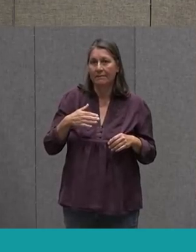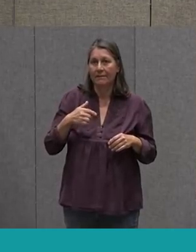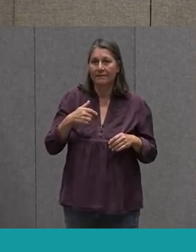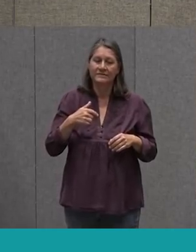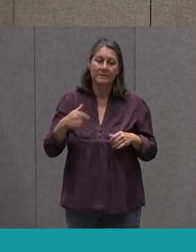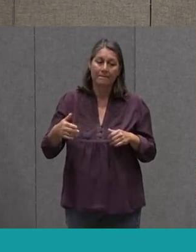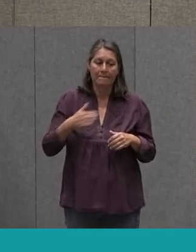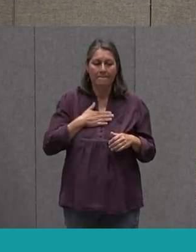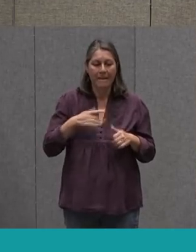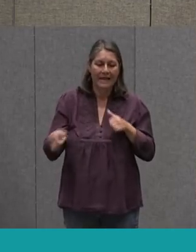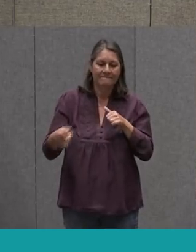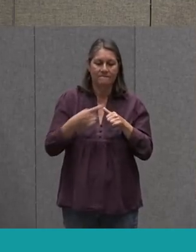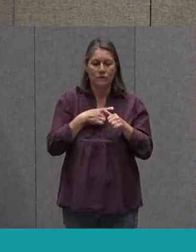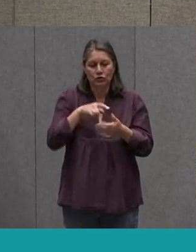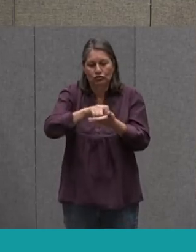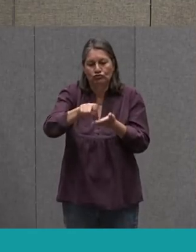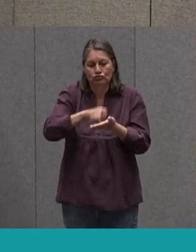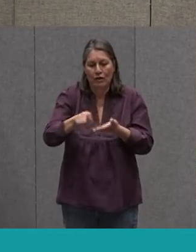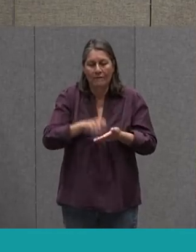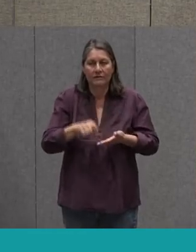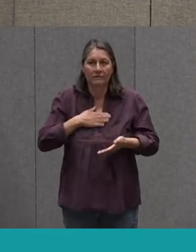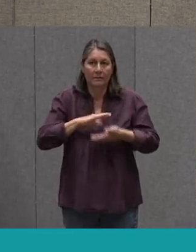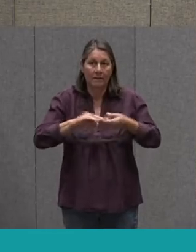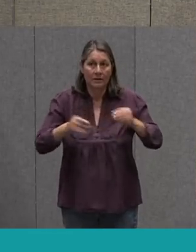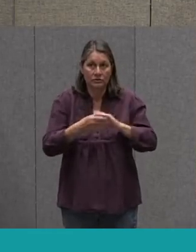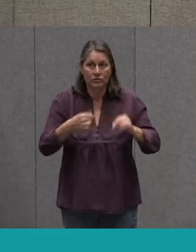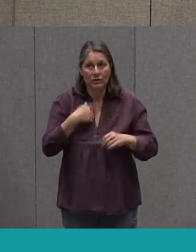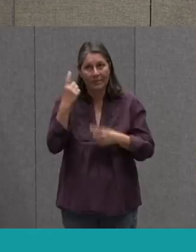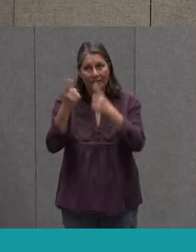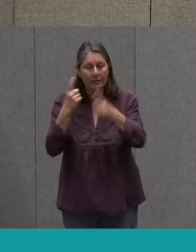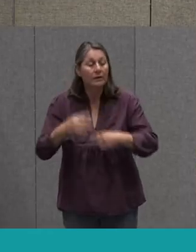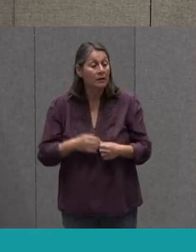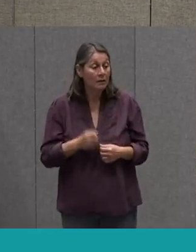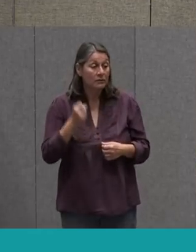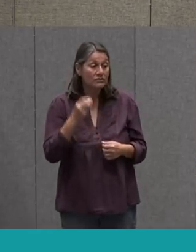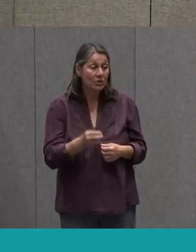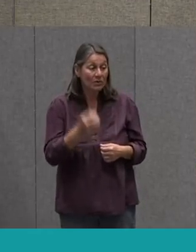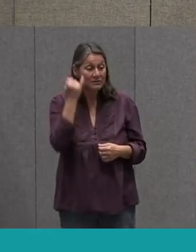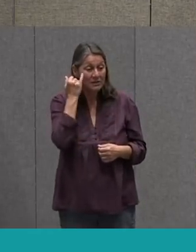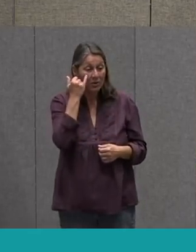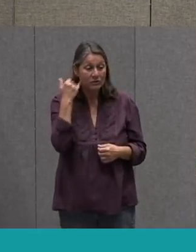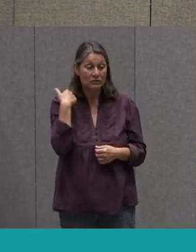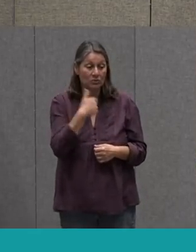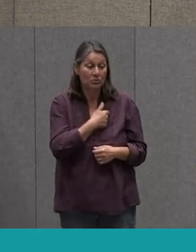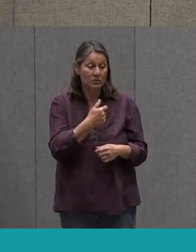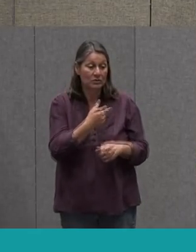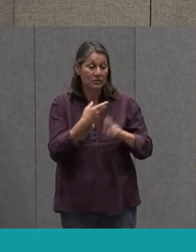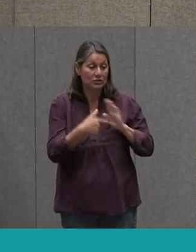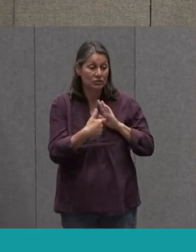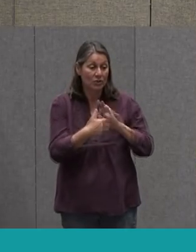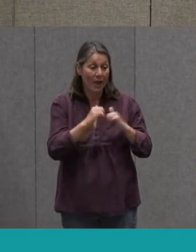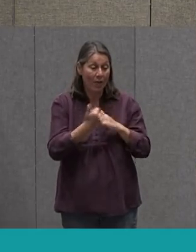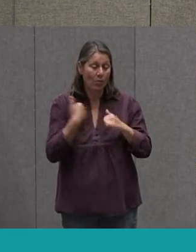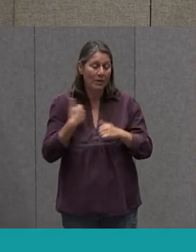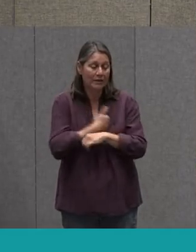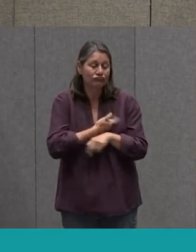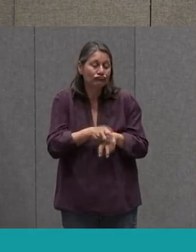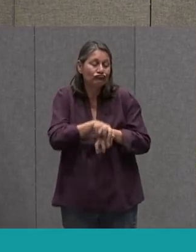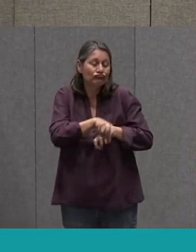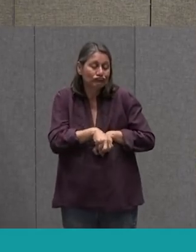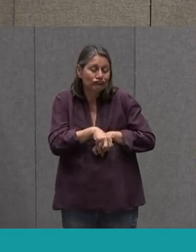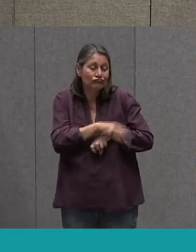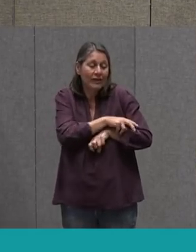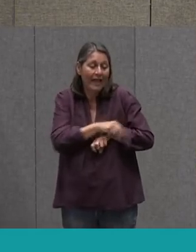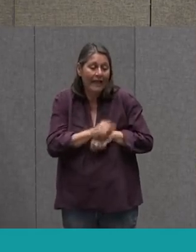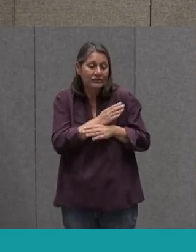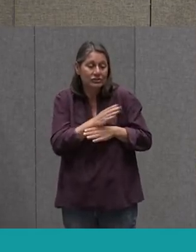Of My Story Script And The Cat Says What If We Show Them How We Snuggle And Share The House And The Dog Says